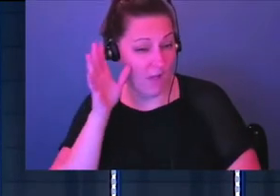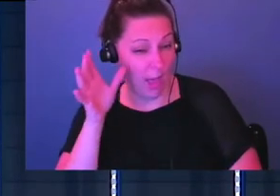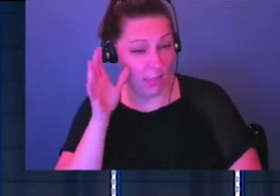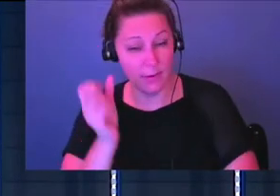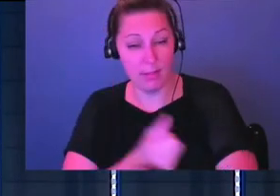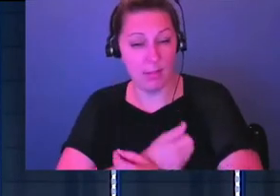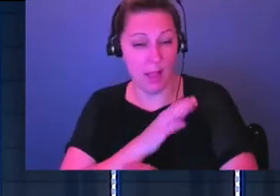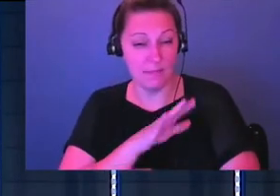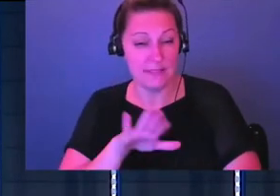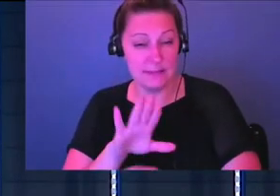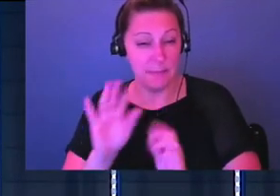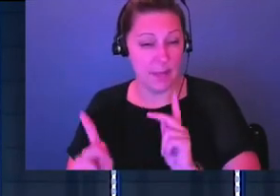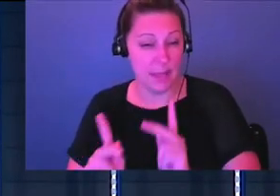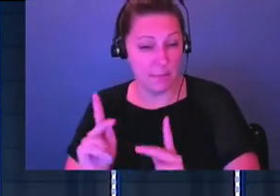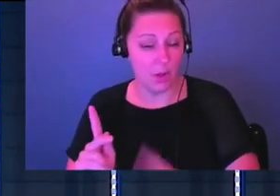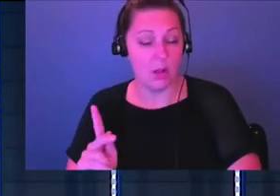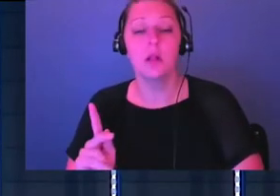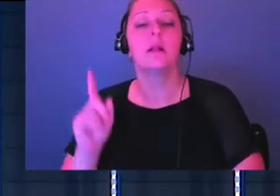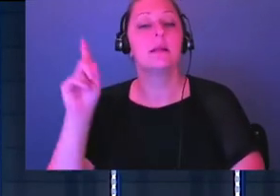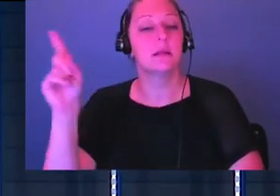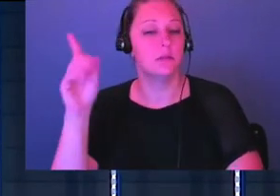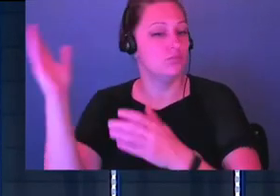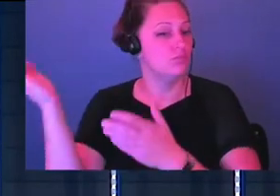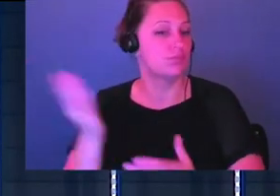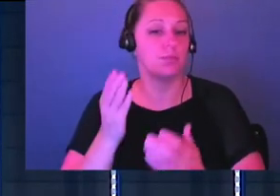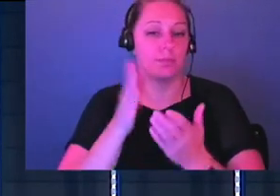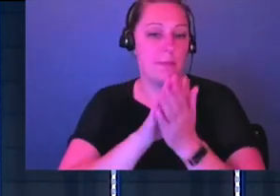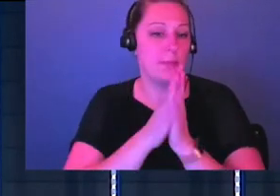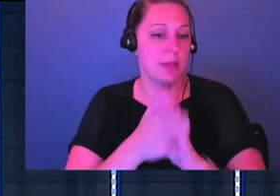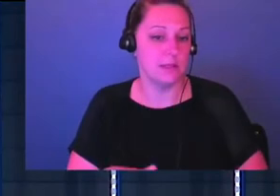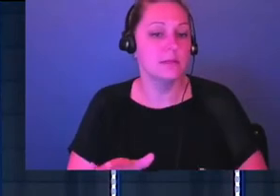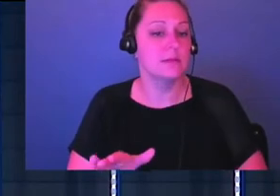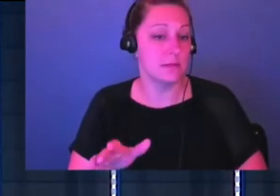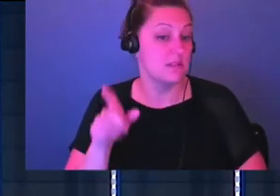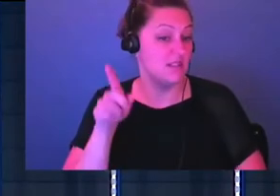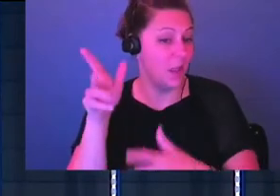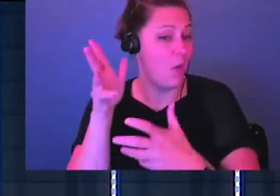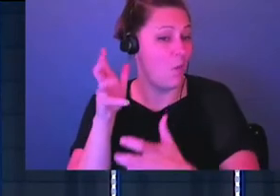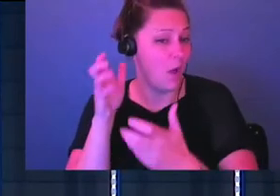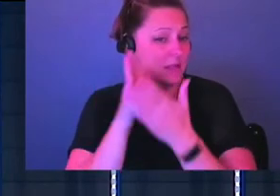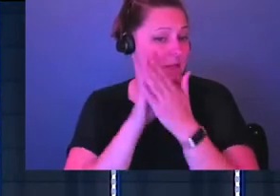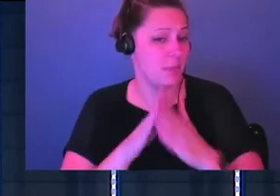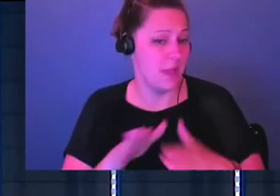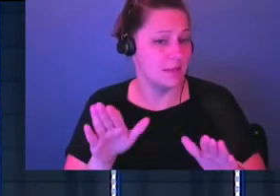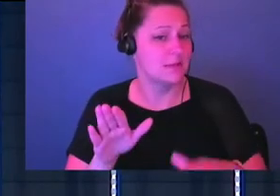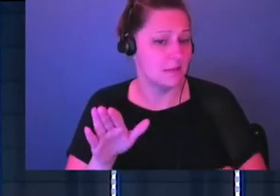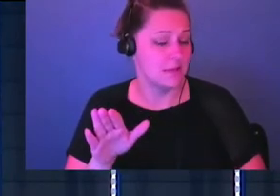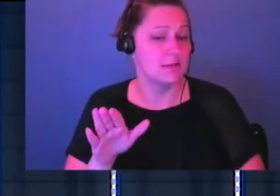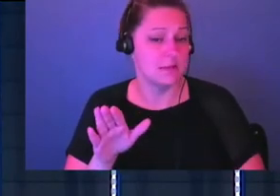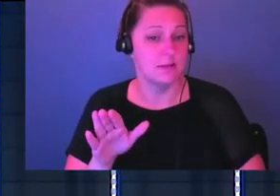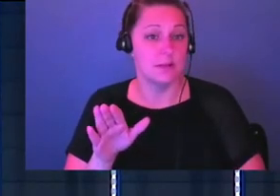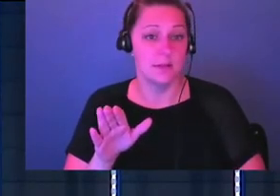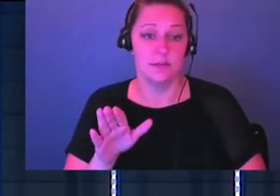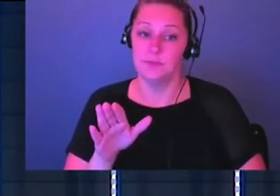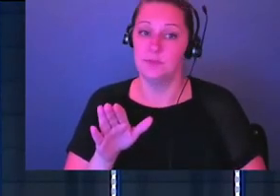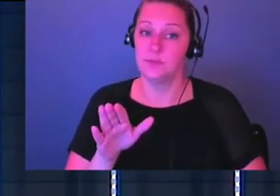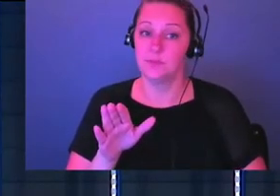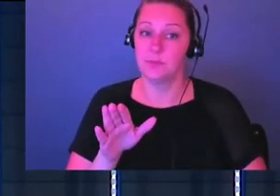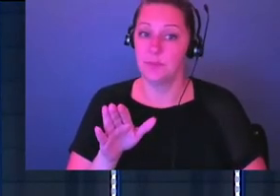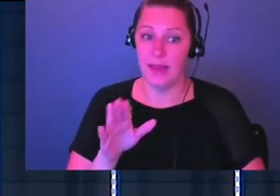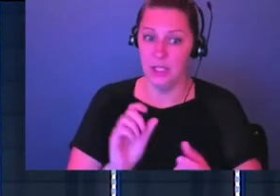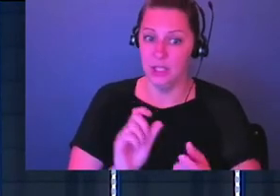loves his people is he wants to come in and he wants to bring peace. He just wants to bring peace, okay? It's not that he wants to immediately